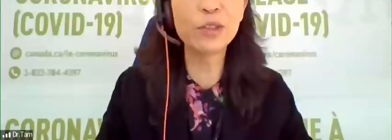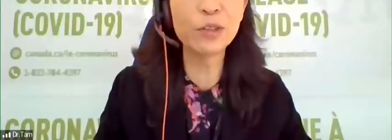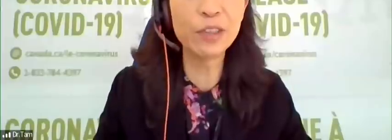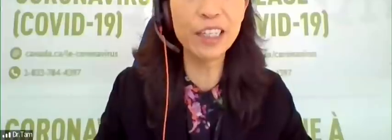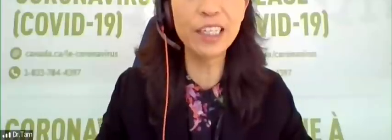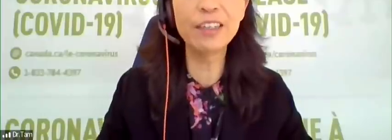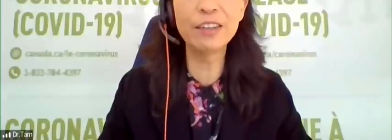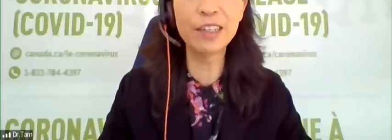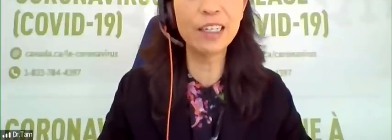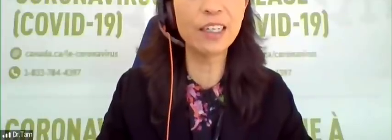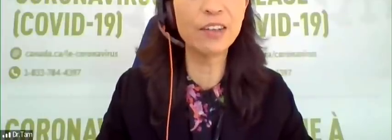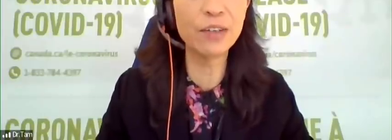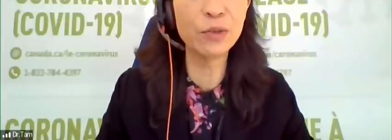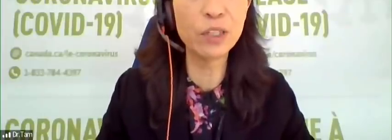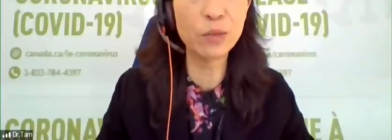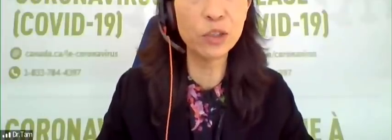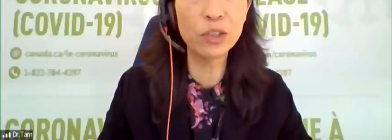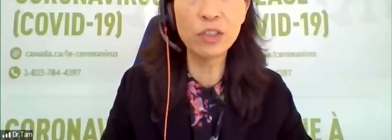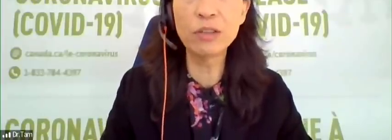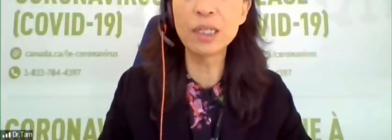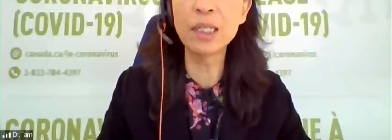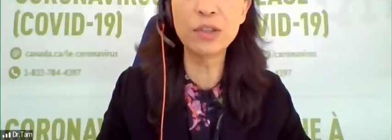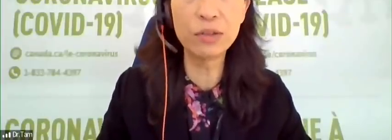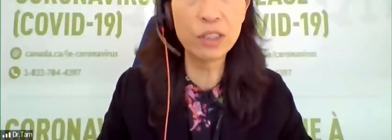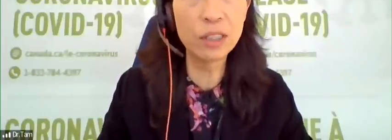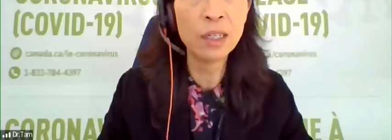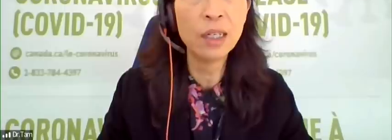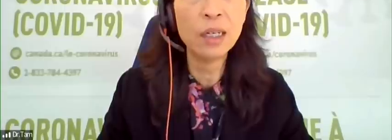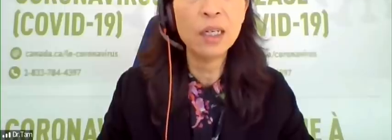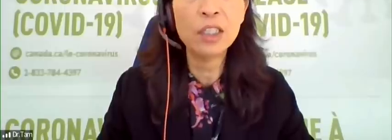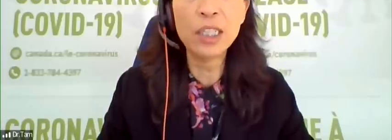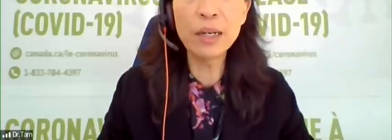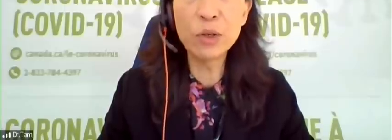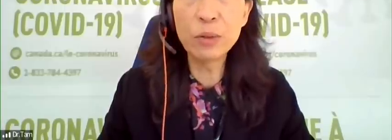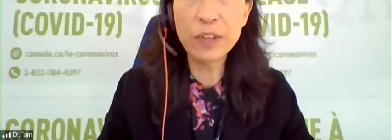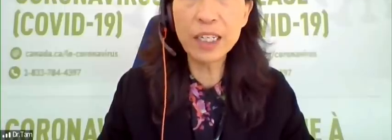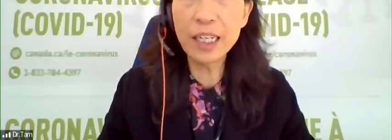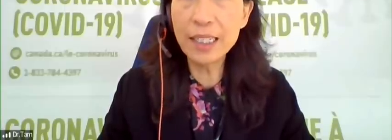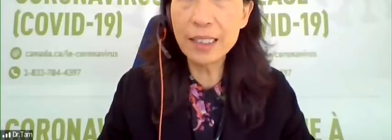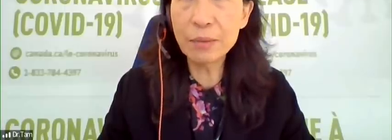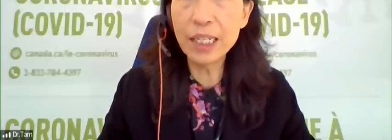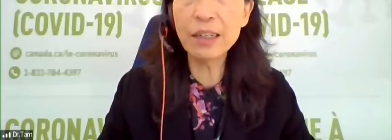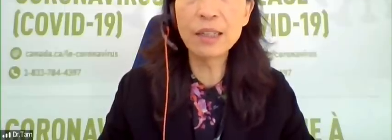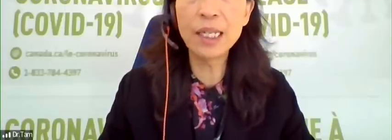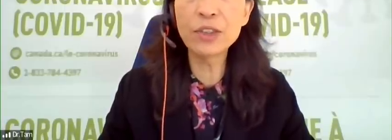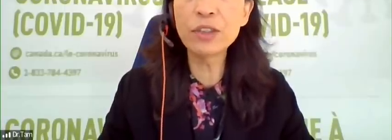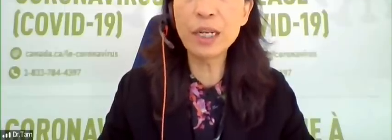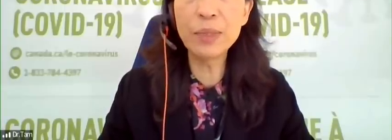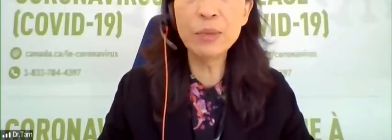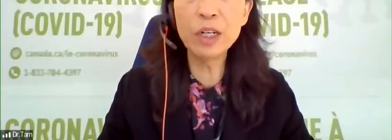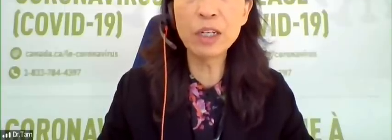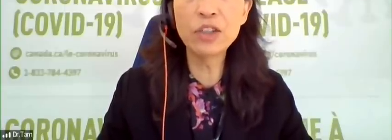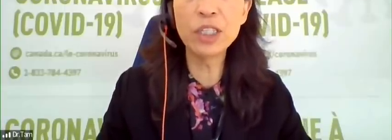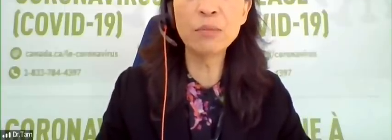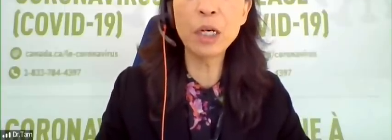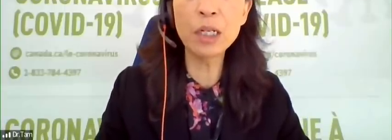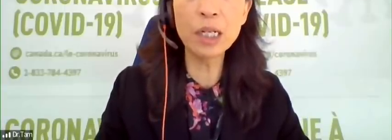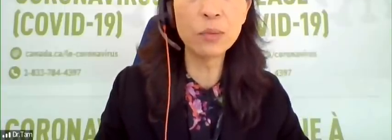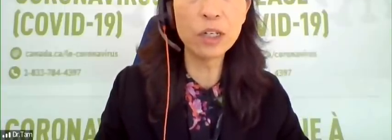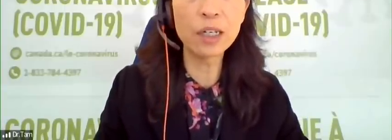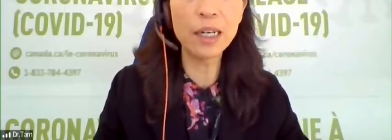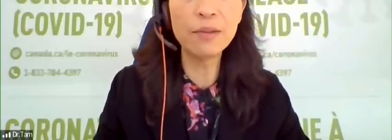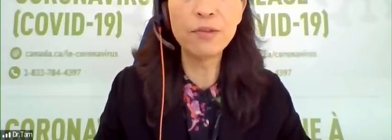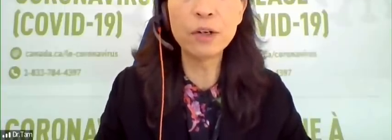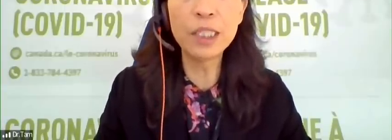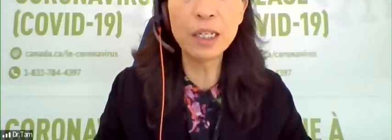Merci beaucoup, thank you, and hello everyone. Bonjour à tous. Today, we'll provide the latest update on the national epidemiology and